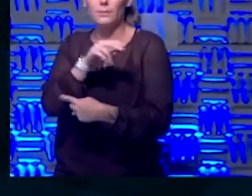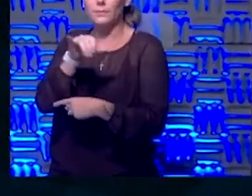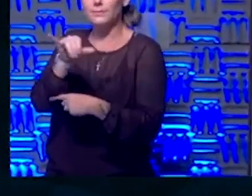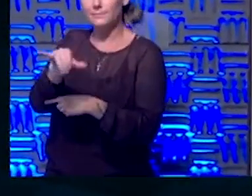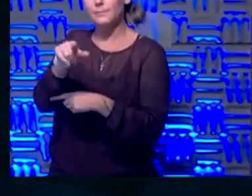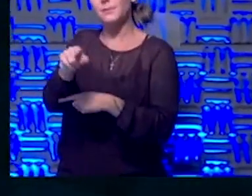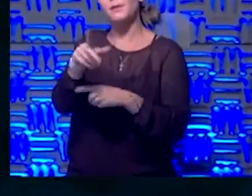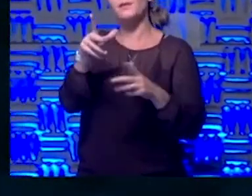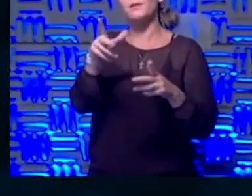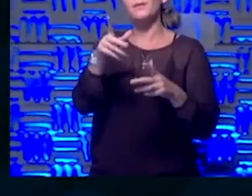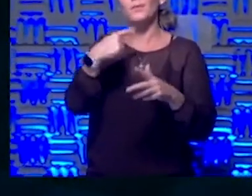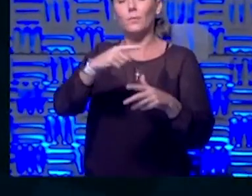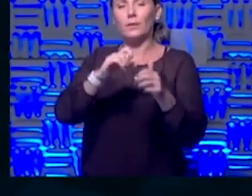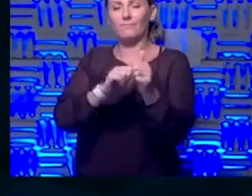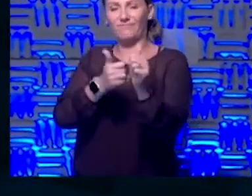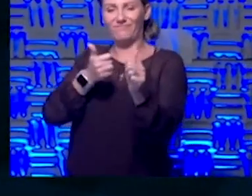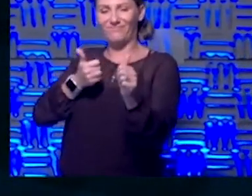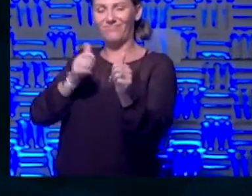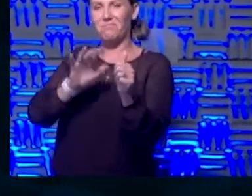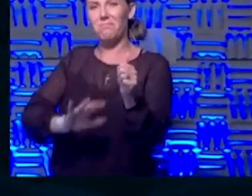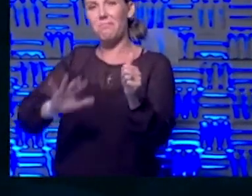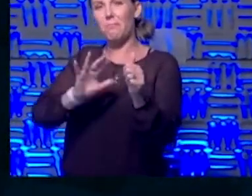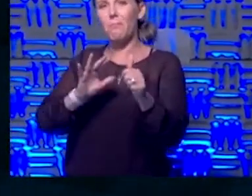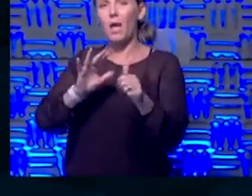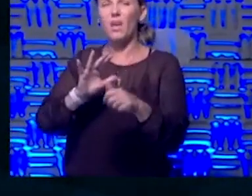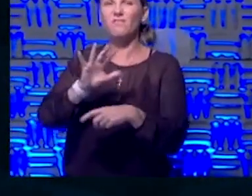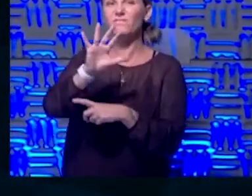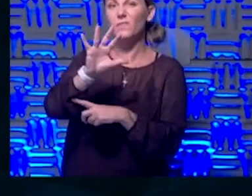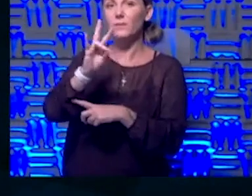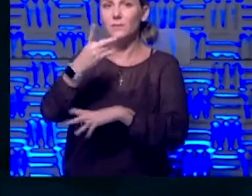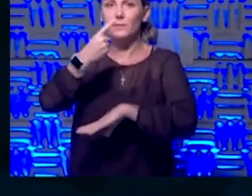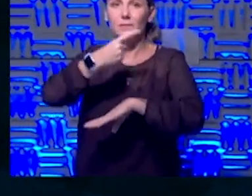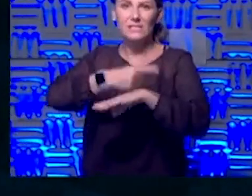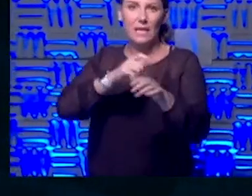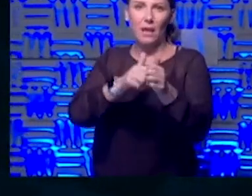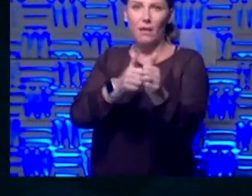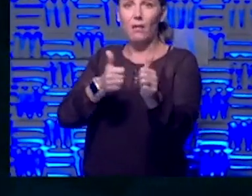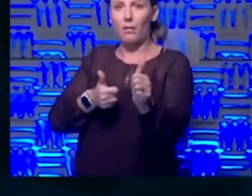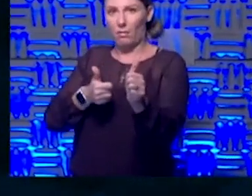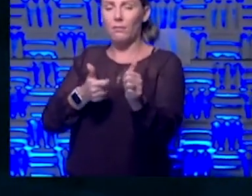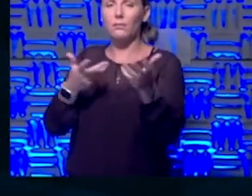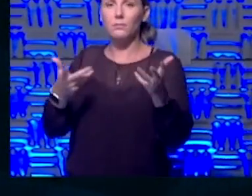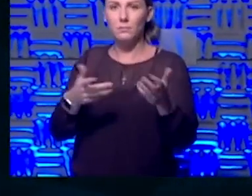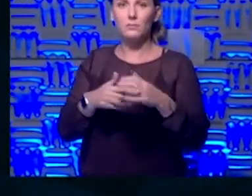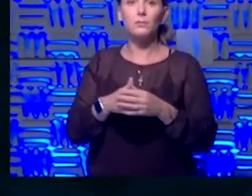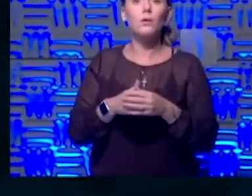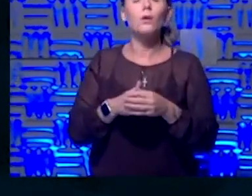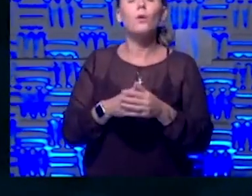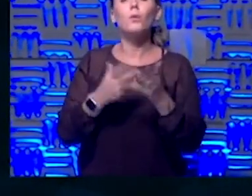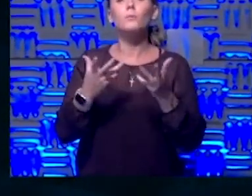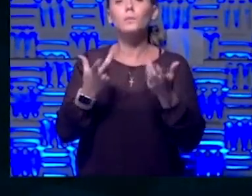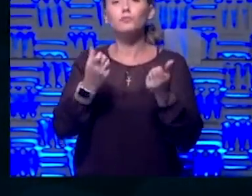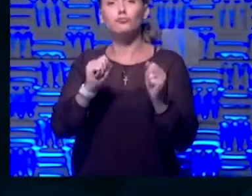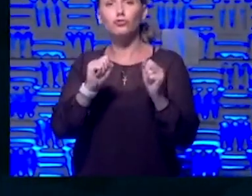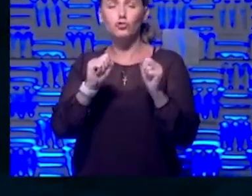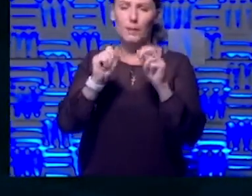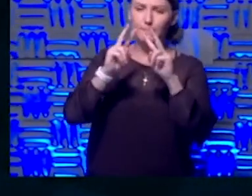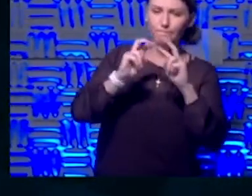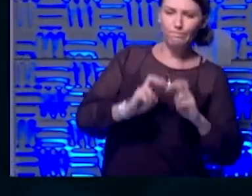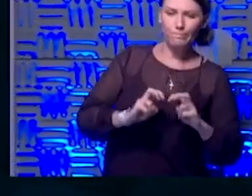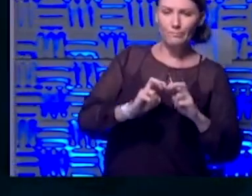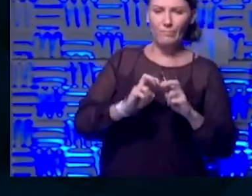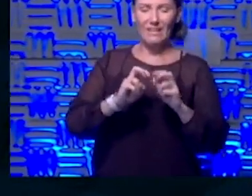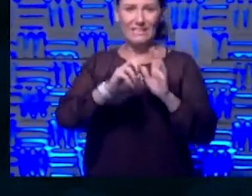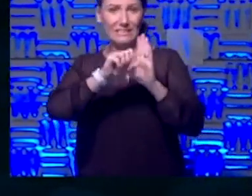following behind about a five to seven day delay because what we try to look at is symptom onset